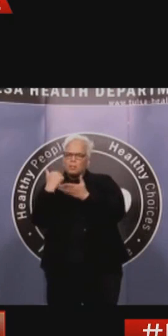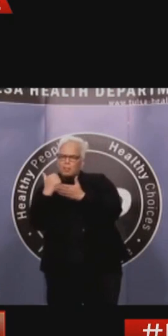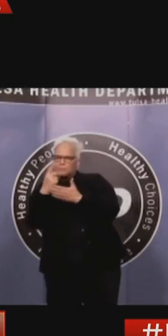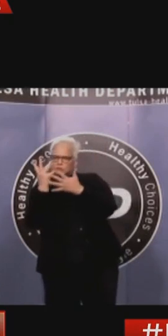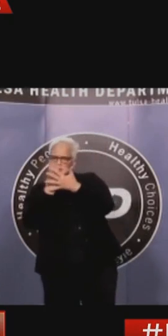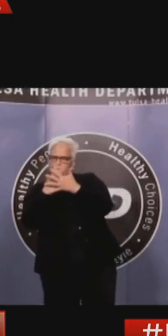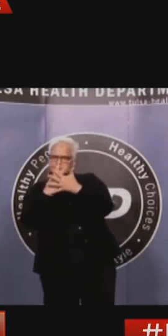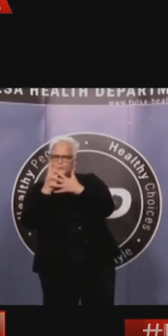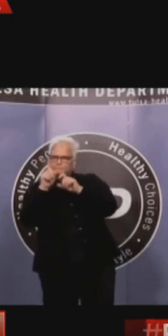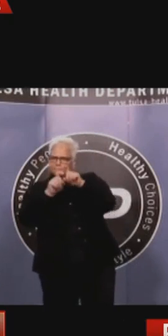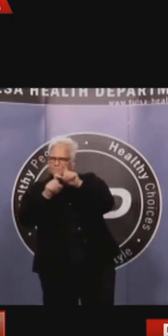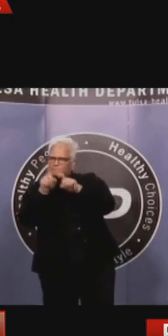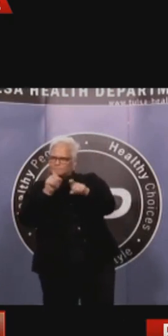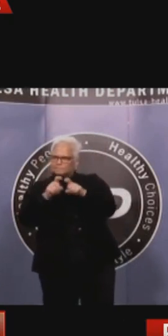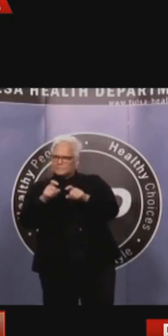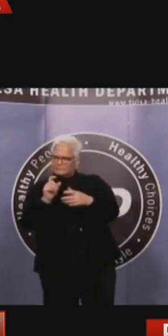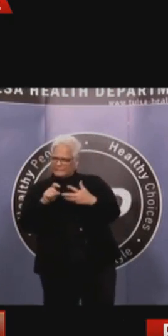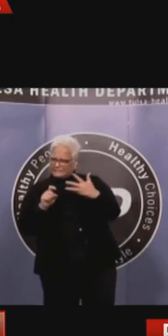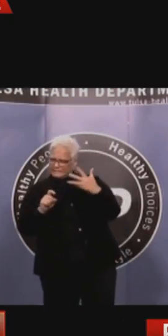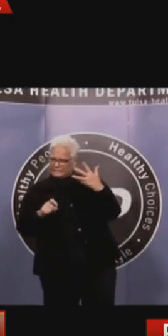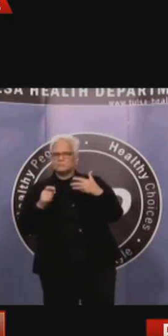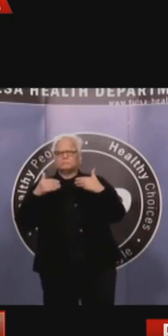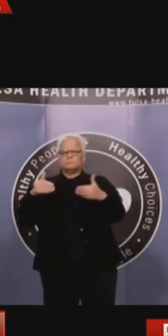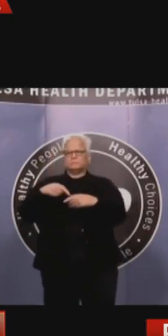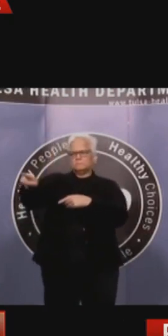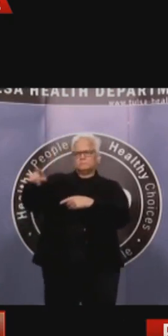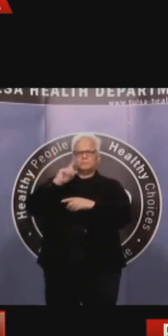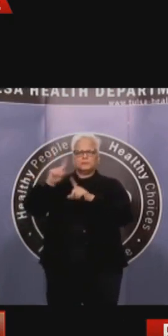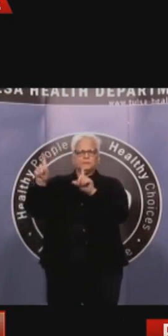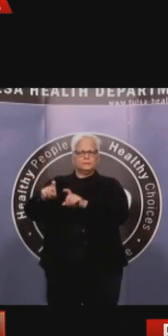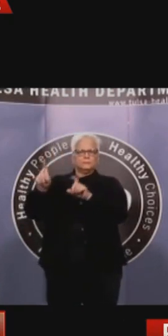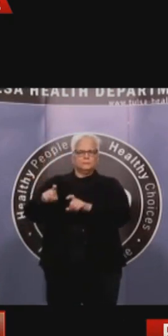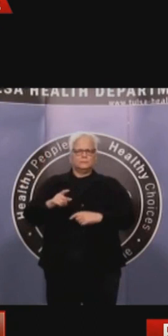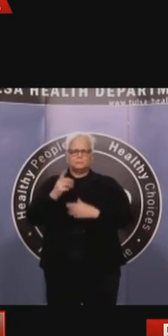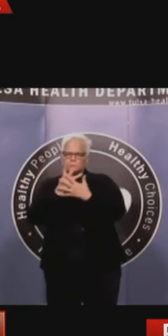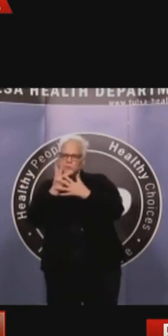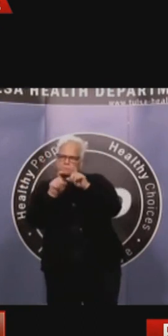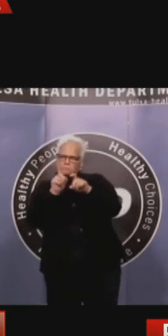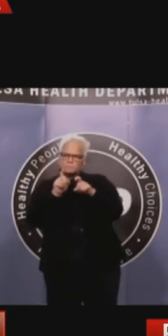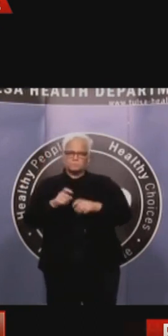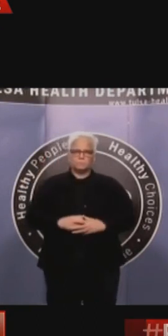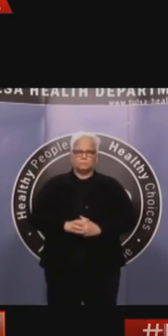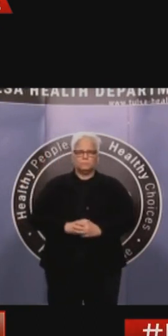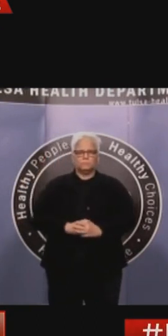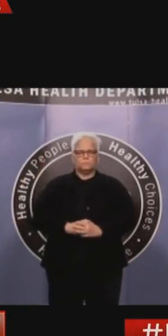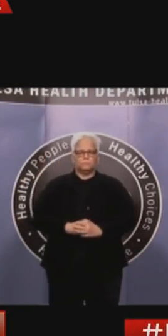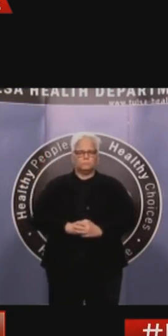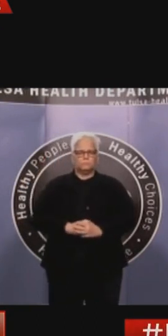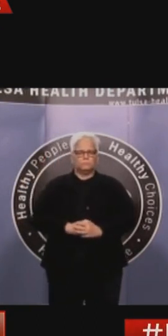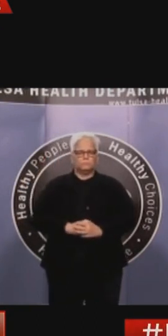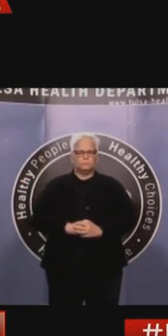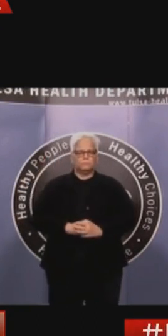24 to 48-hour turnaround. And they set up 40 different testing sites throughout Oklahoma. And then